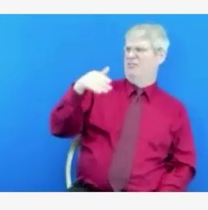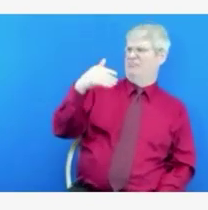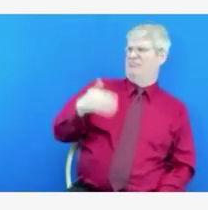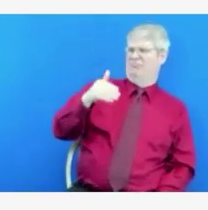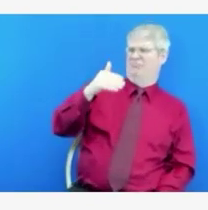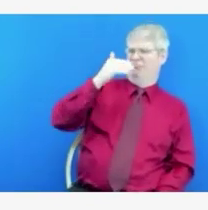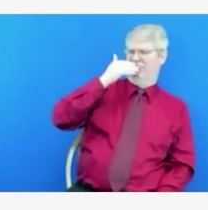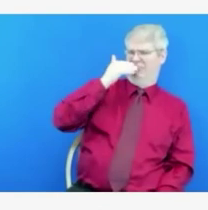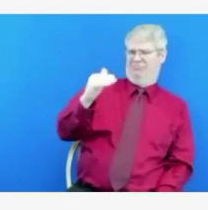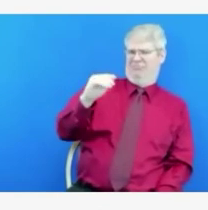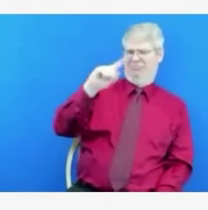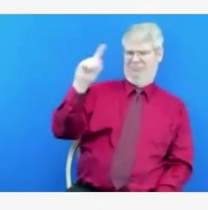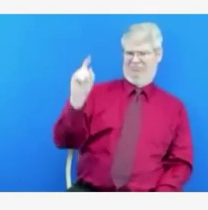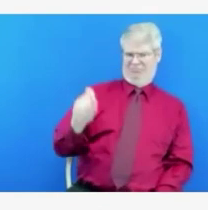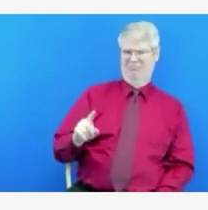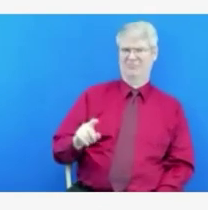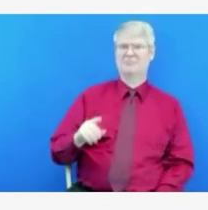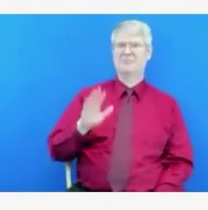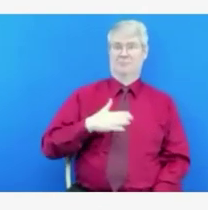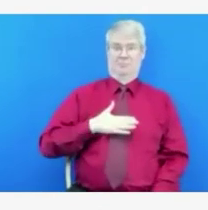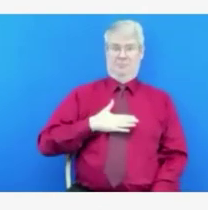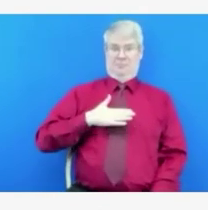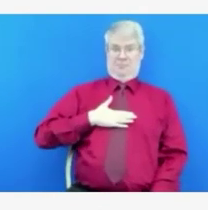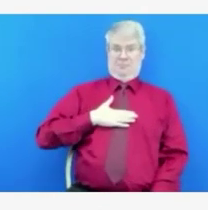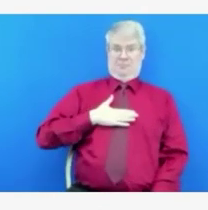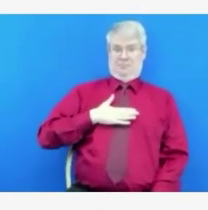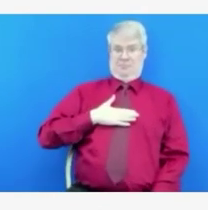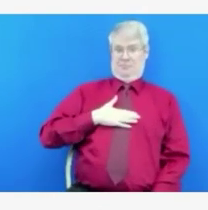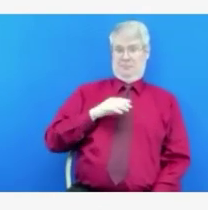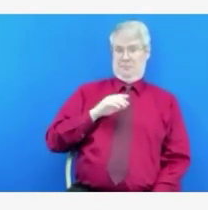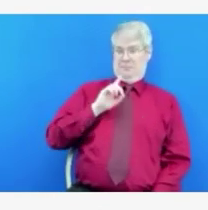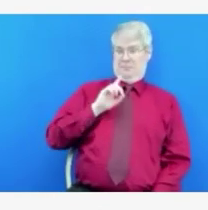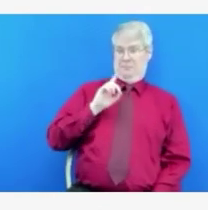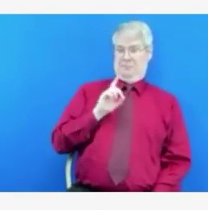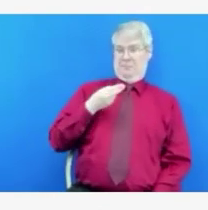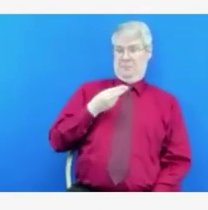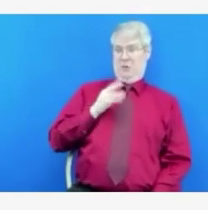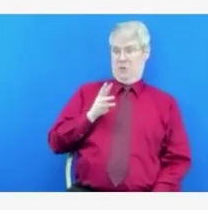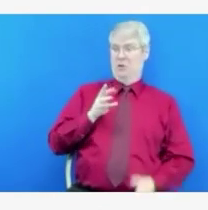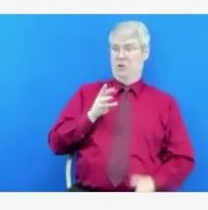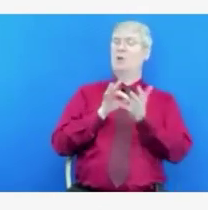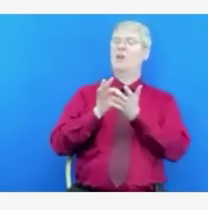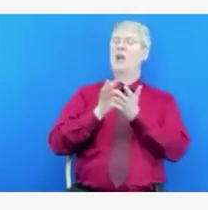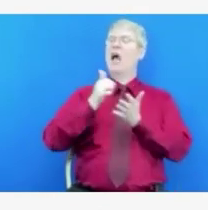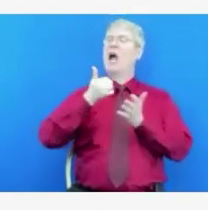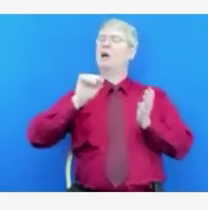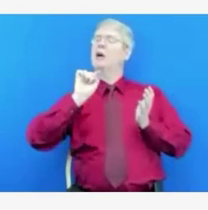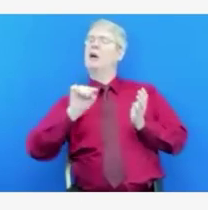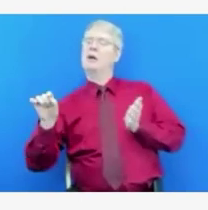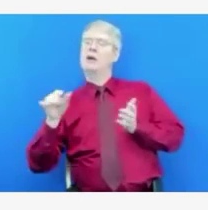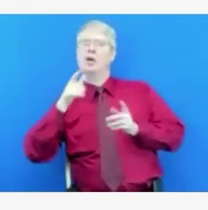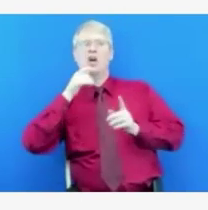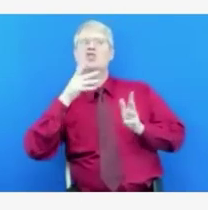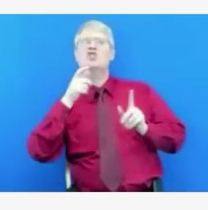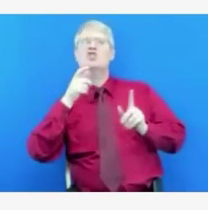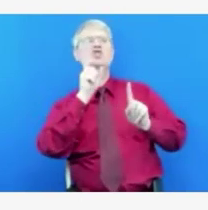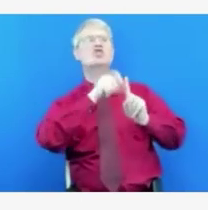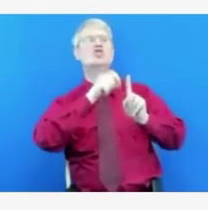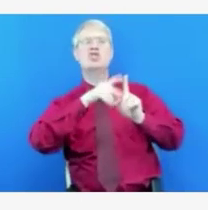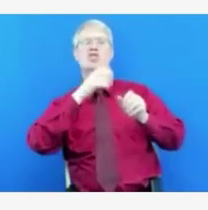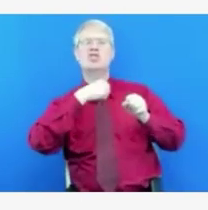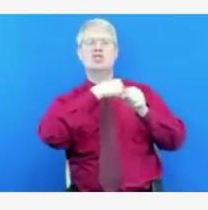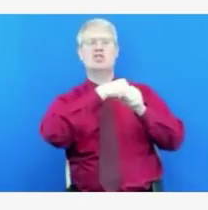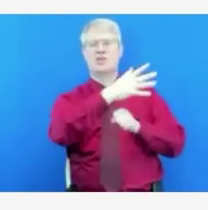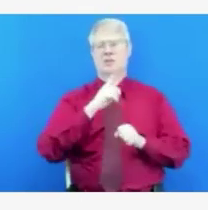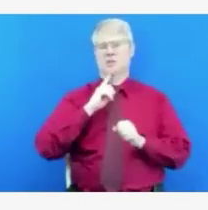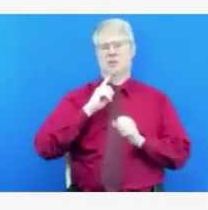threats that we know of. We hear things anecdotally, of course, about threats to hospitals and healthcare workers, but we are not